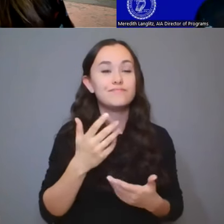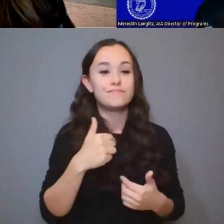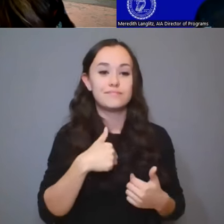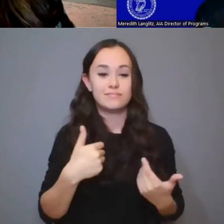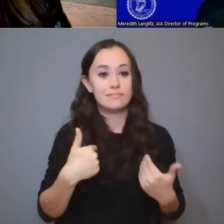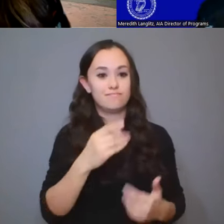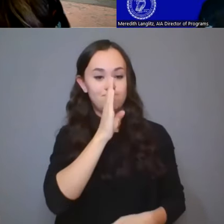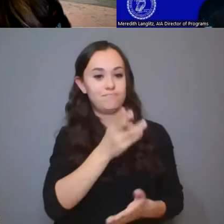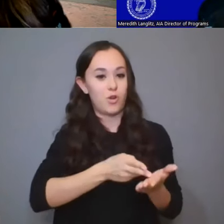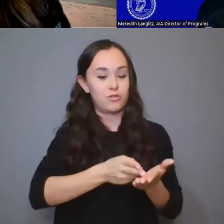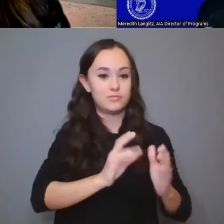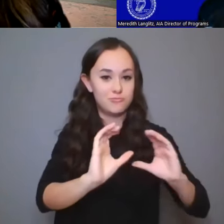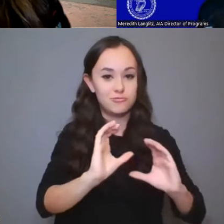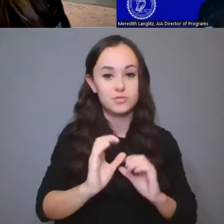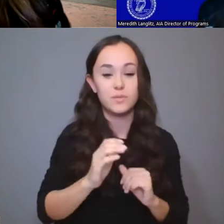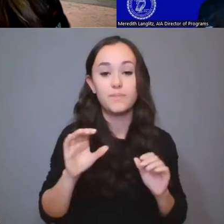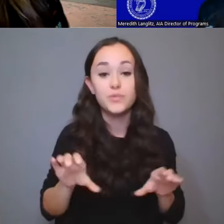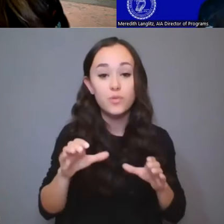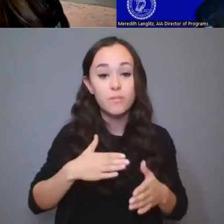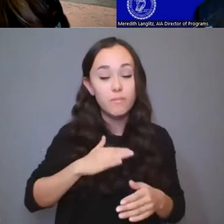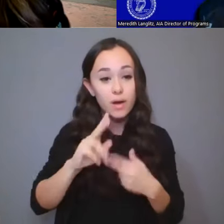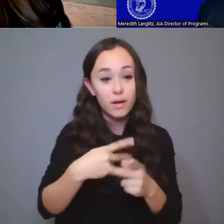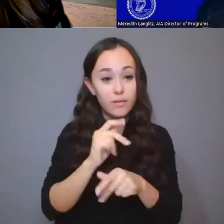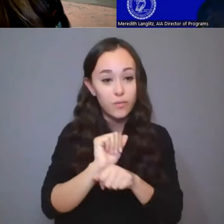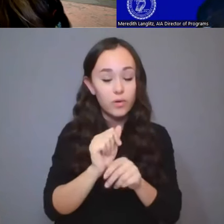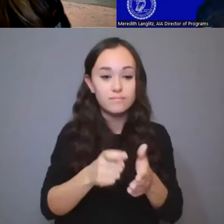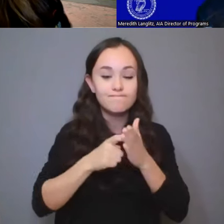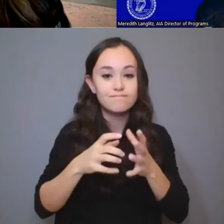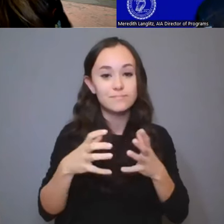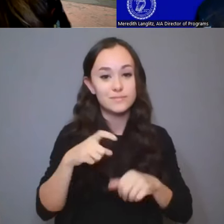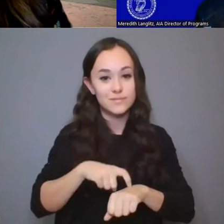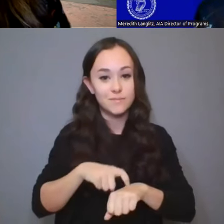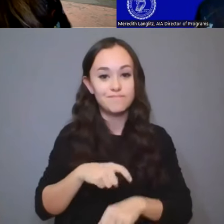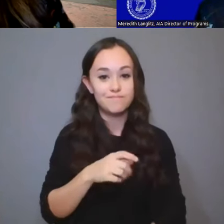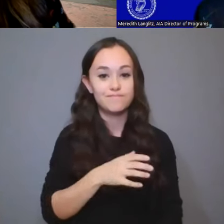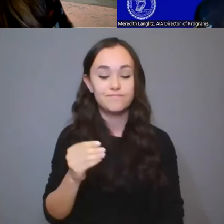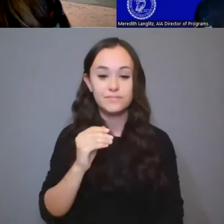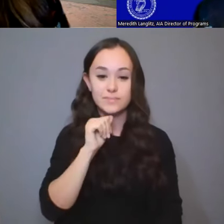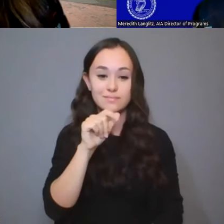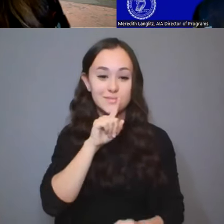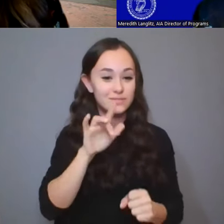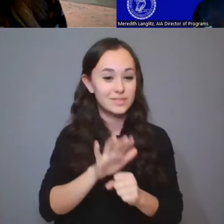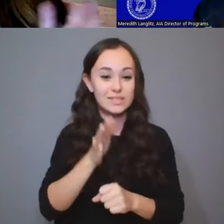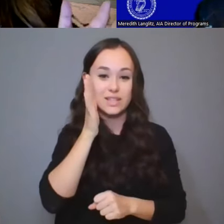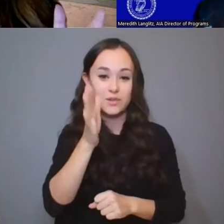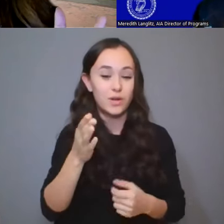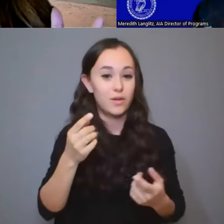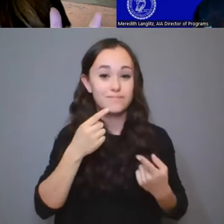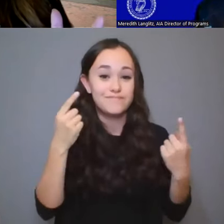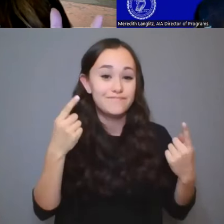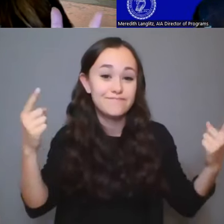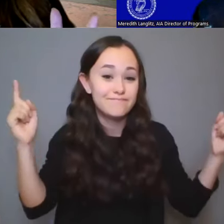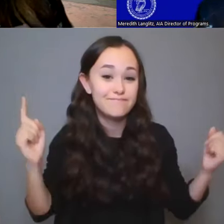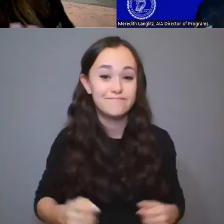that doing the kind of work that I'm doing takes a lot of time. And it doesn't guarantee that it's going to turn out great. And, you know, all